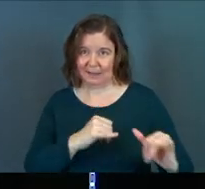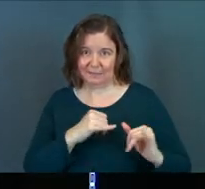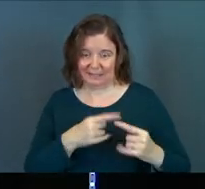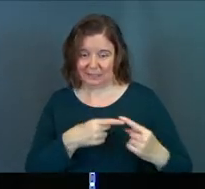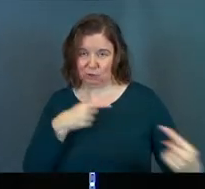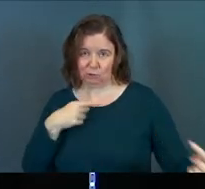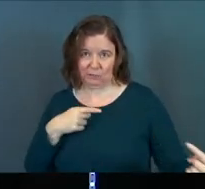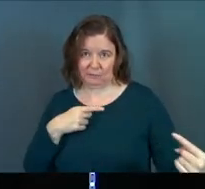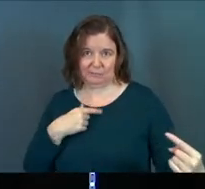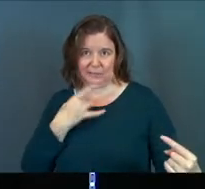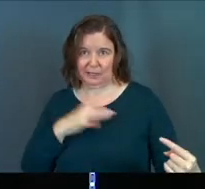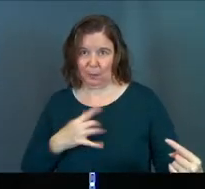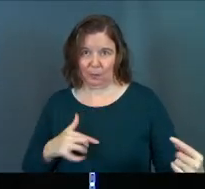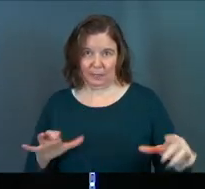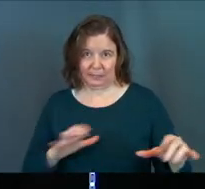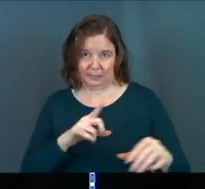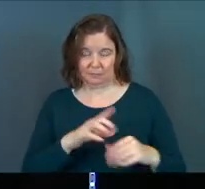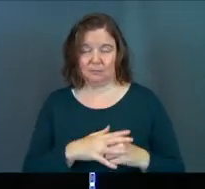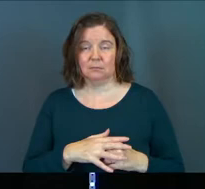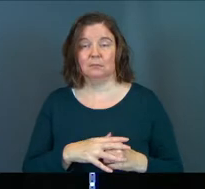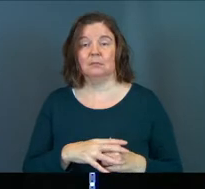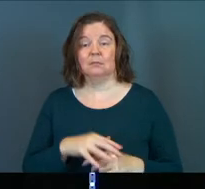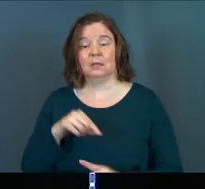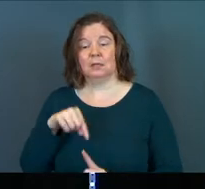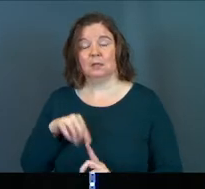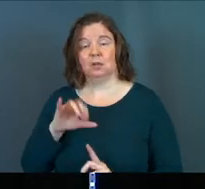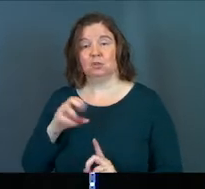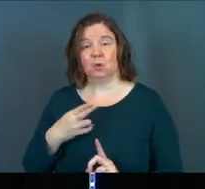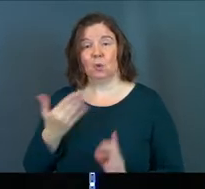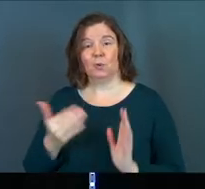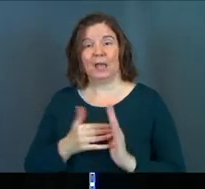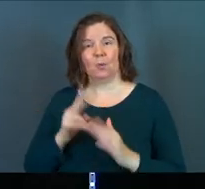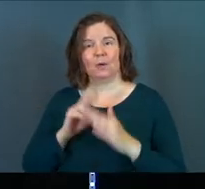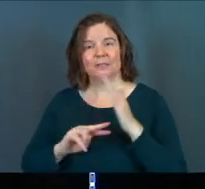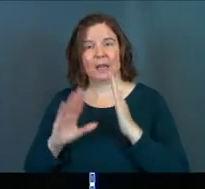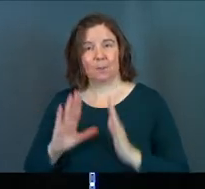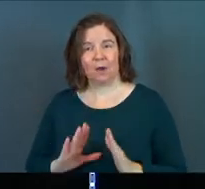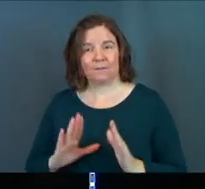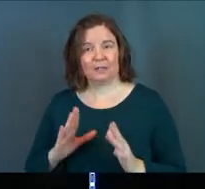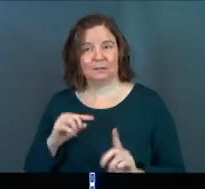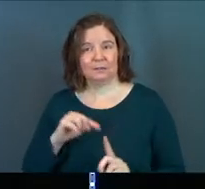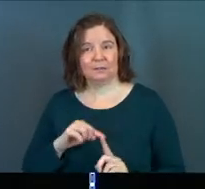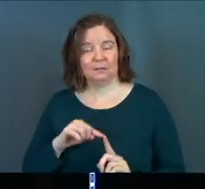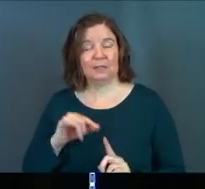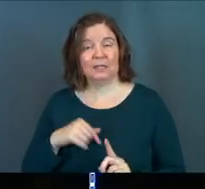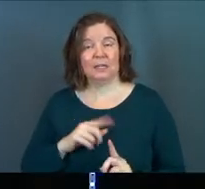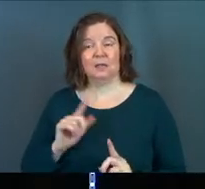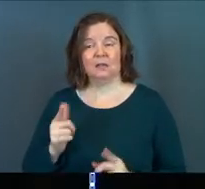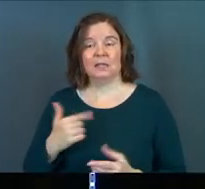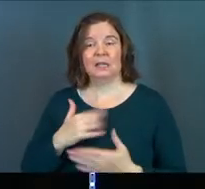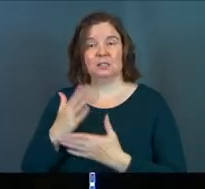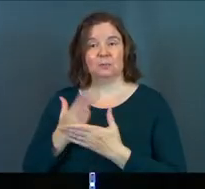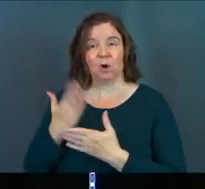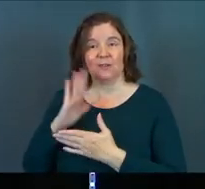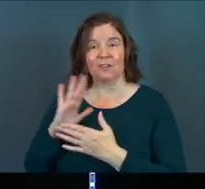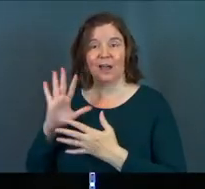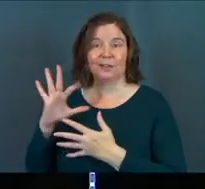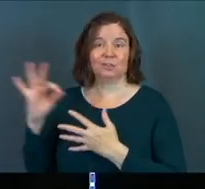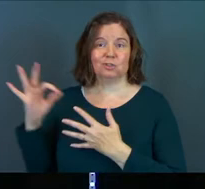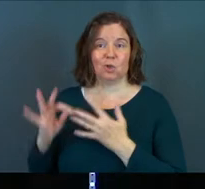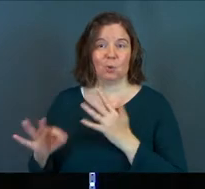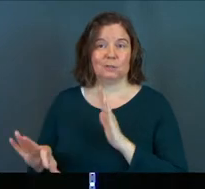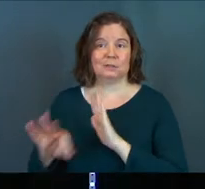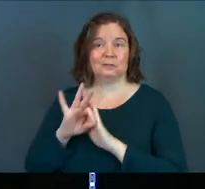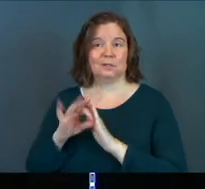disagreed with them, didn't like what they did. Jonah, again, was a prophet. He seemed like a pastor in the day, okay? He went around. He was a part of God's chosen,